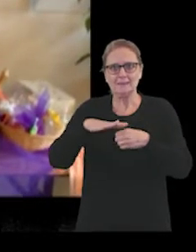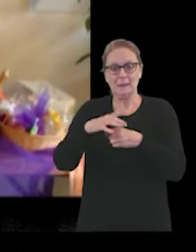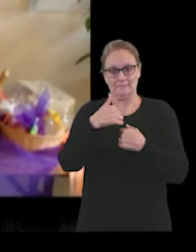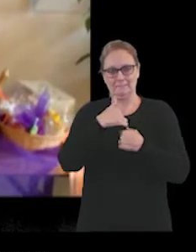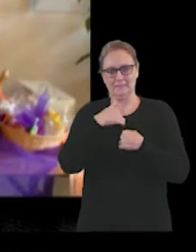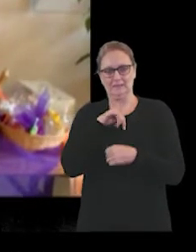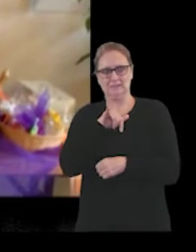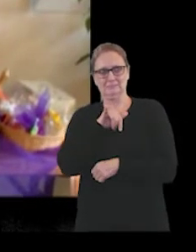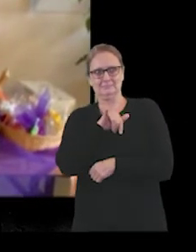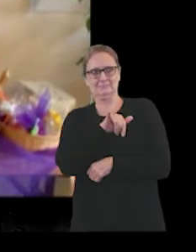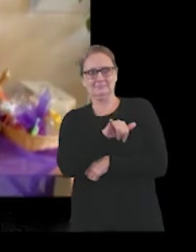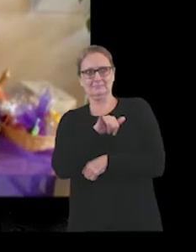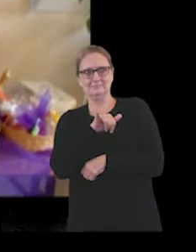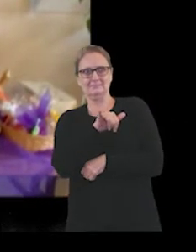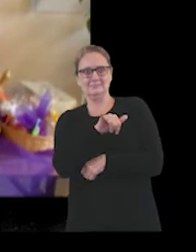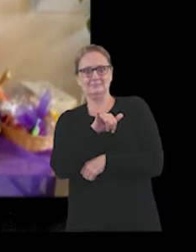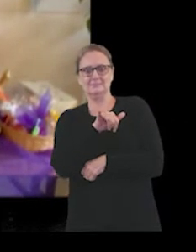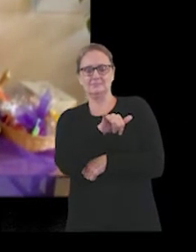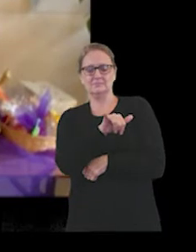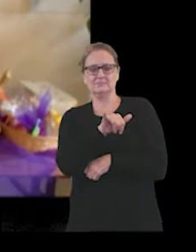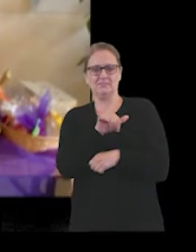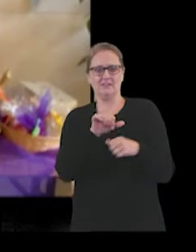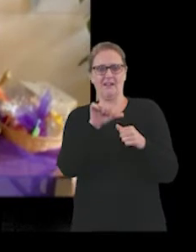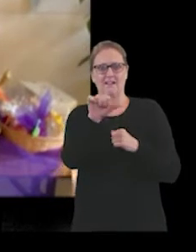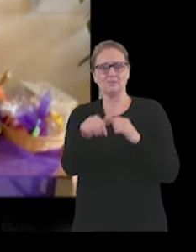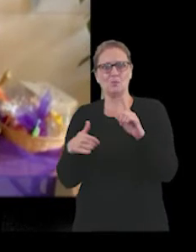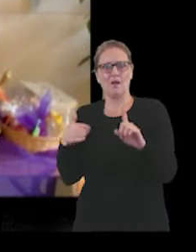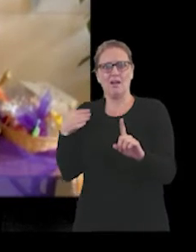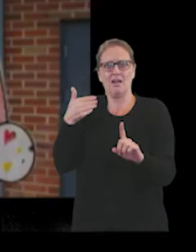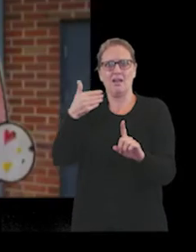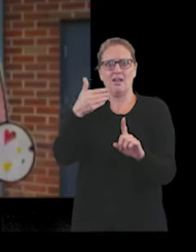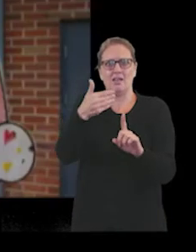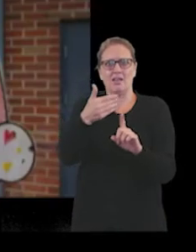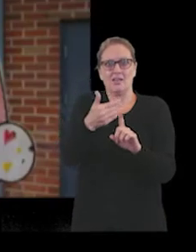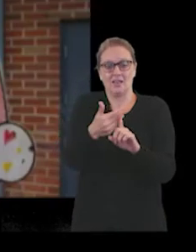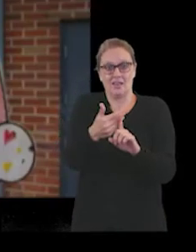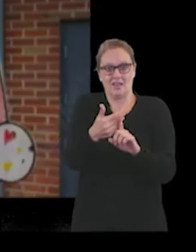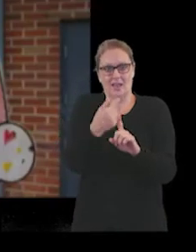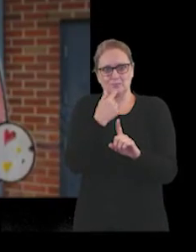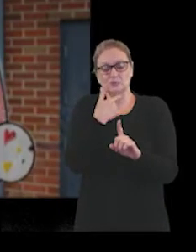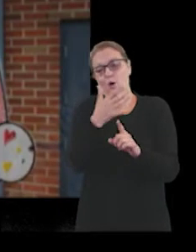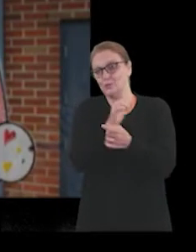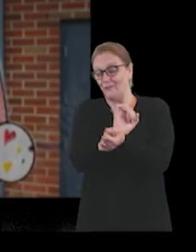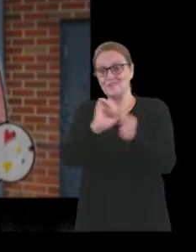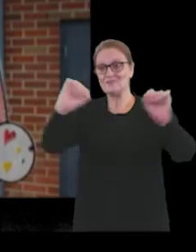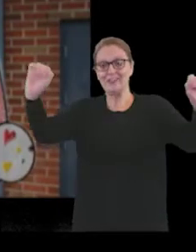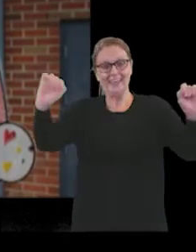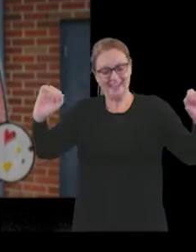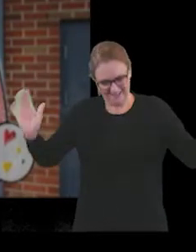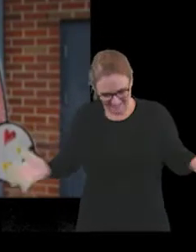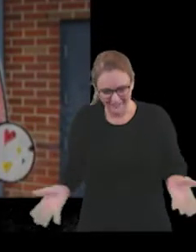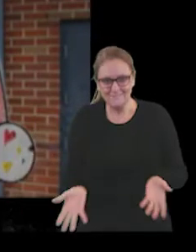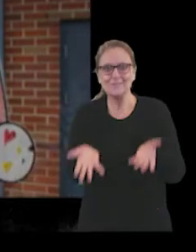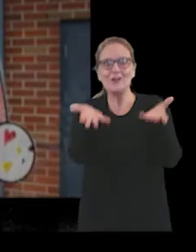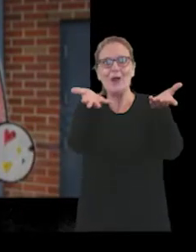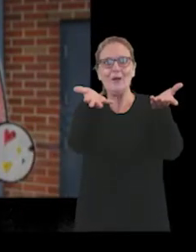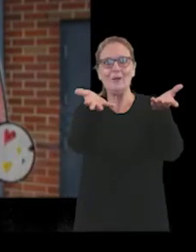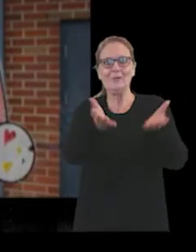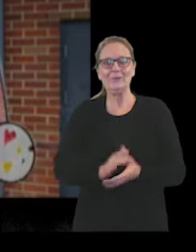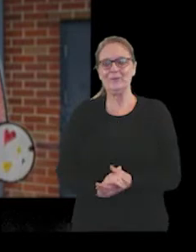have become wary. Then after a while I'm told you're free, go fly your kite.